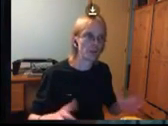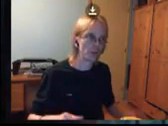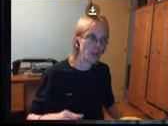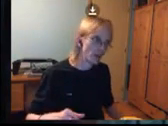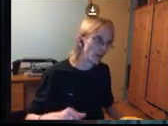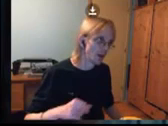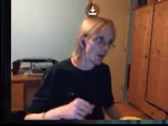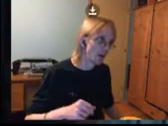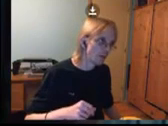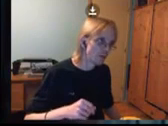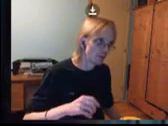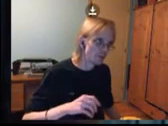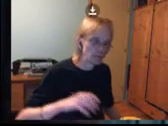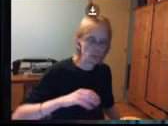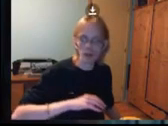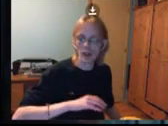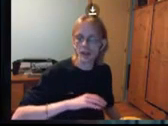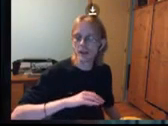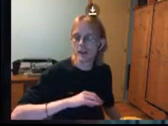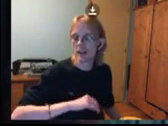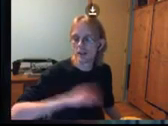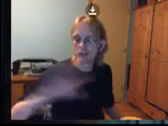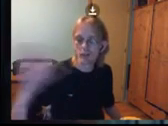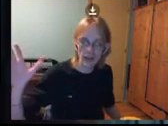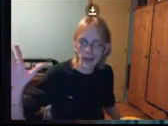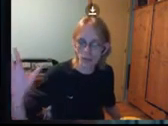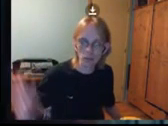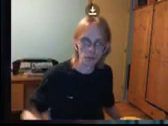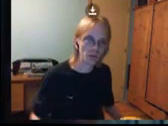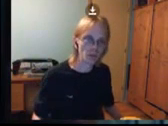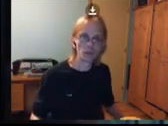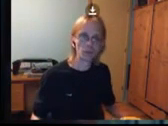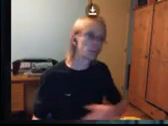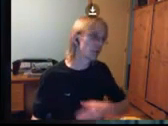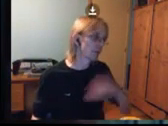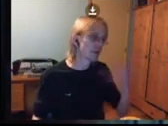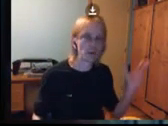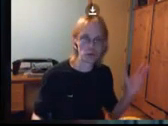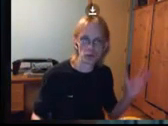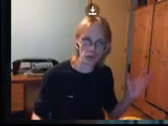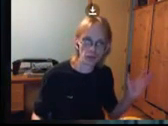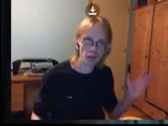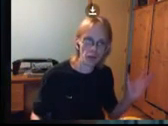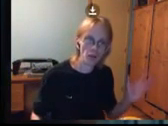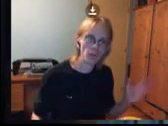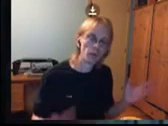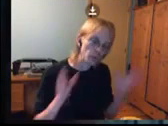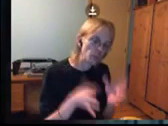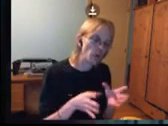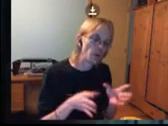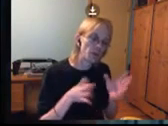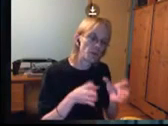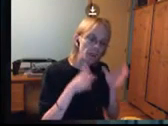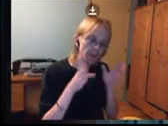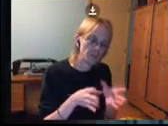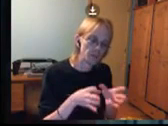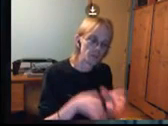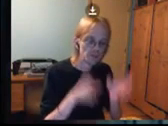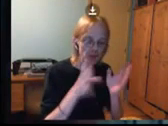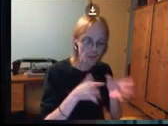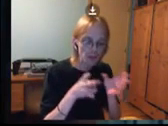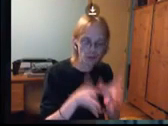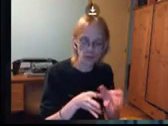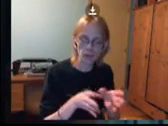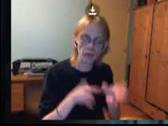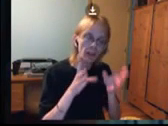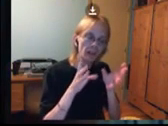versions from people like like Apple or people like Microsoft. But we want something simple,